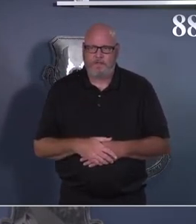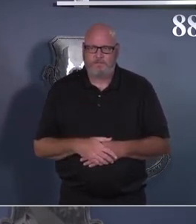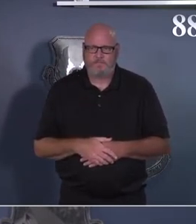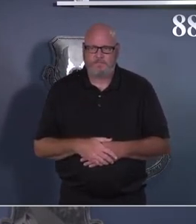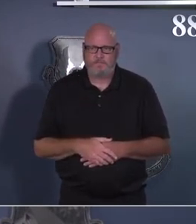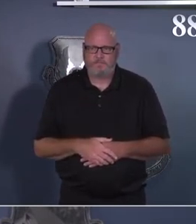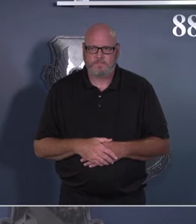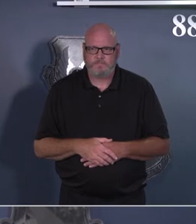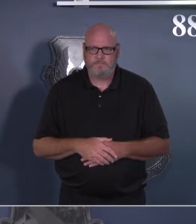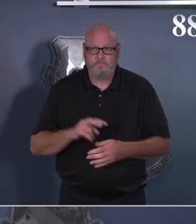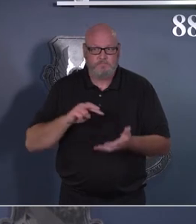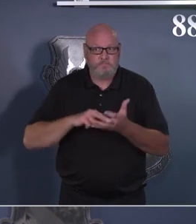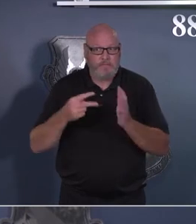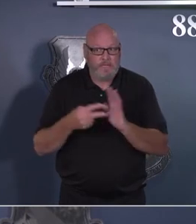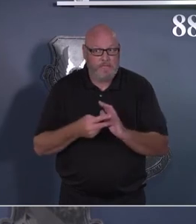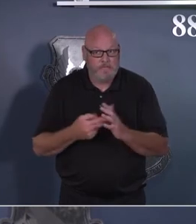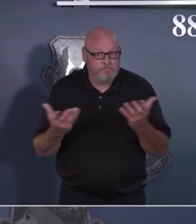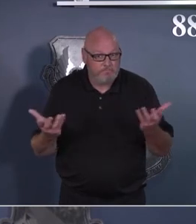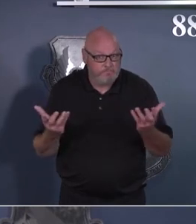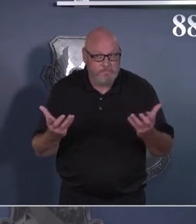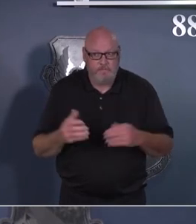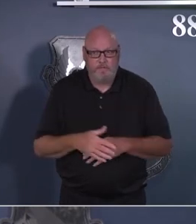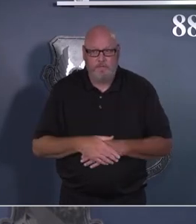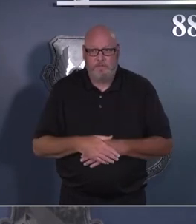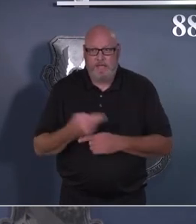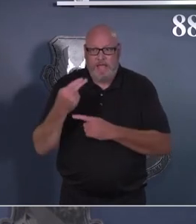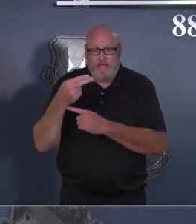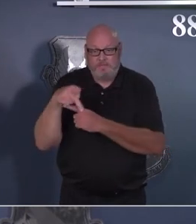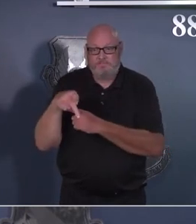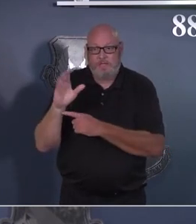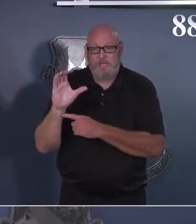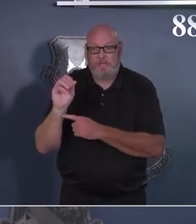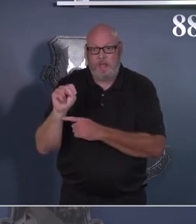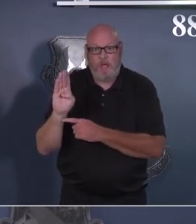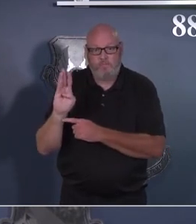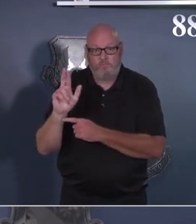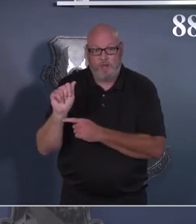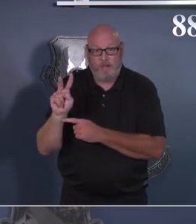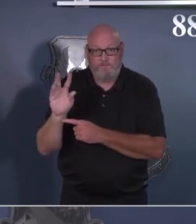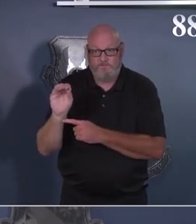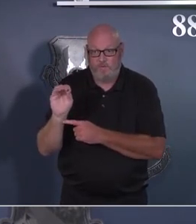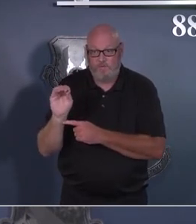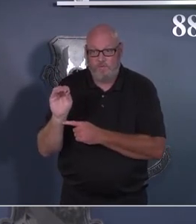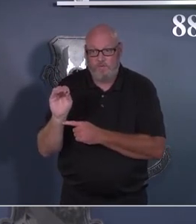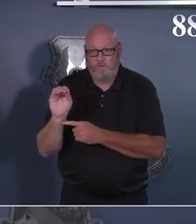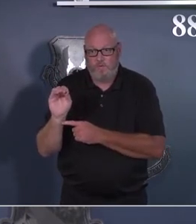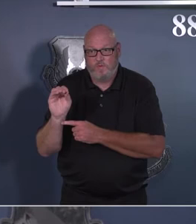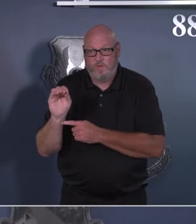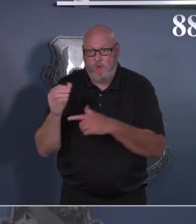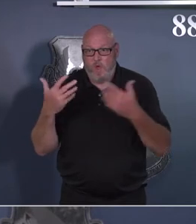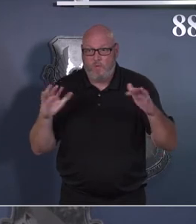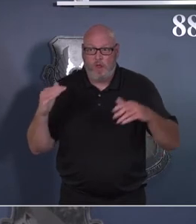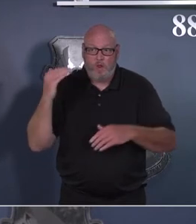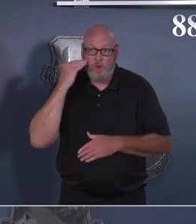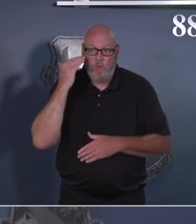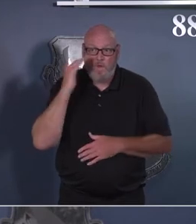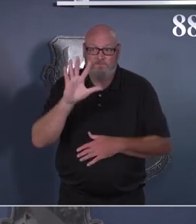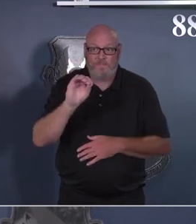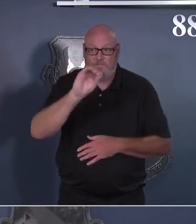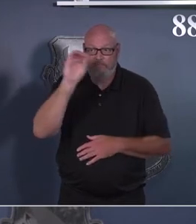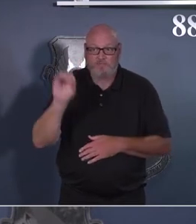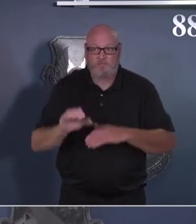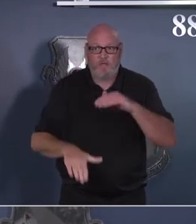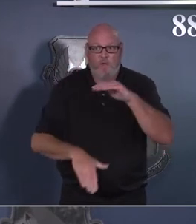previously with HP Con Bravo, you've got that 50% capacity or 50-person